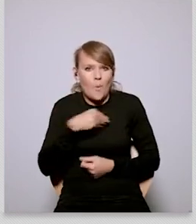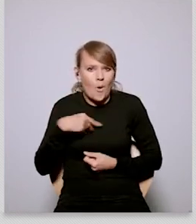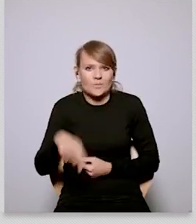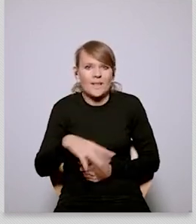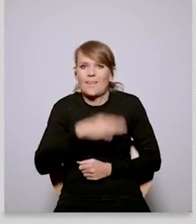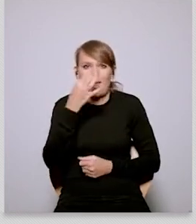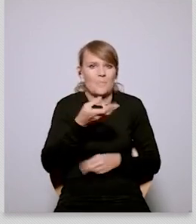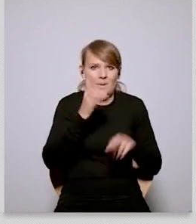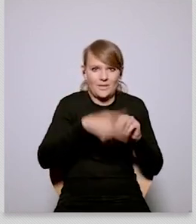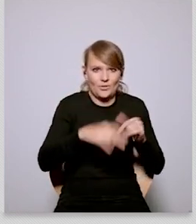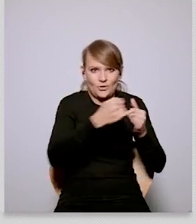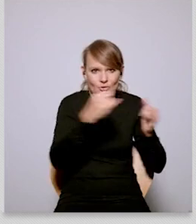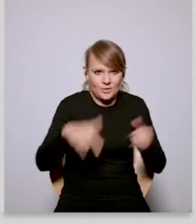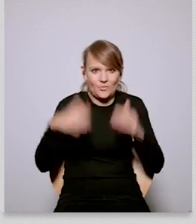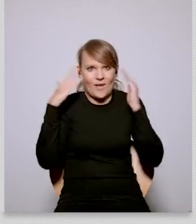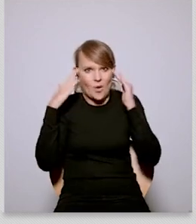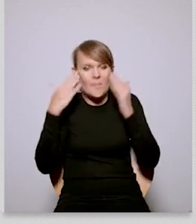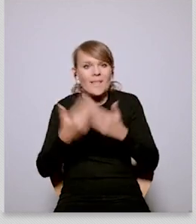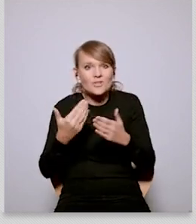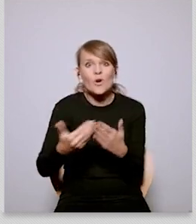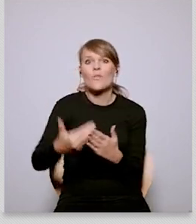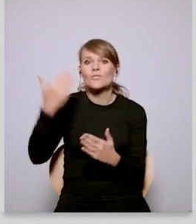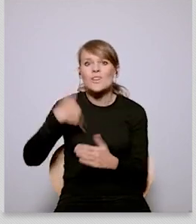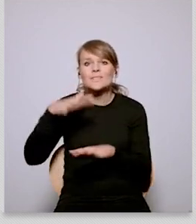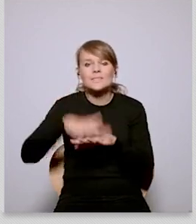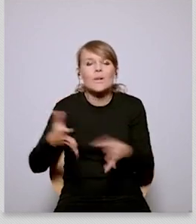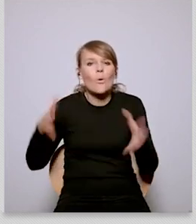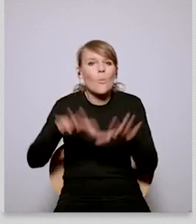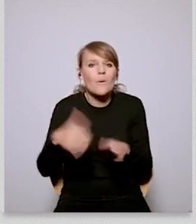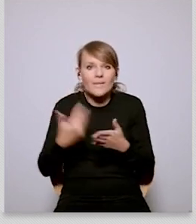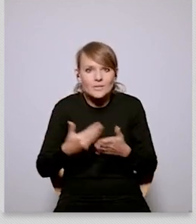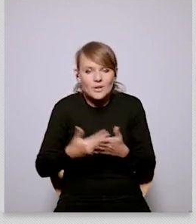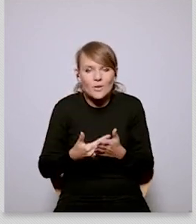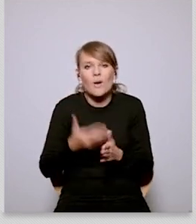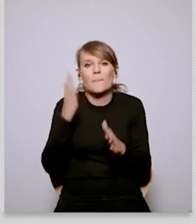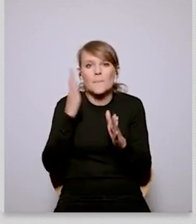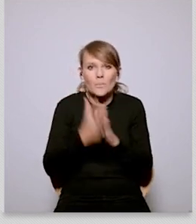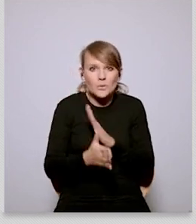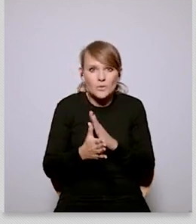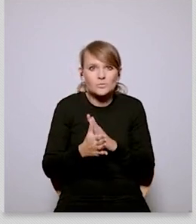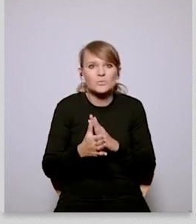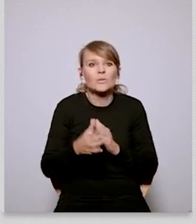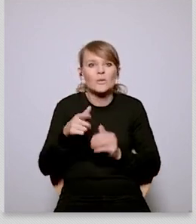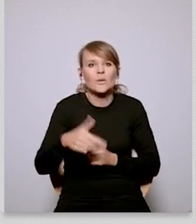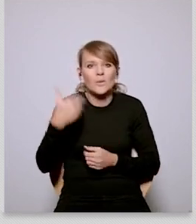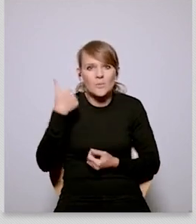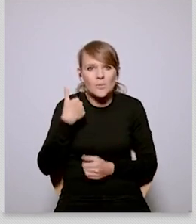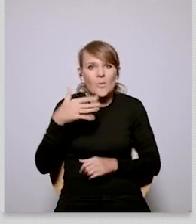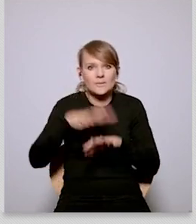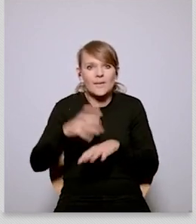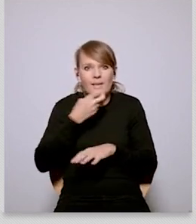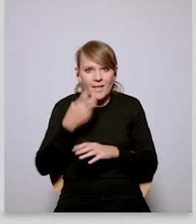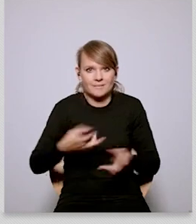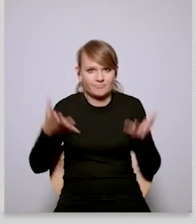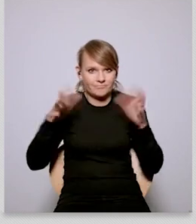be done and we understand and that and it is also the case in poland because in poland in our history we had a system